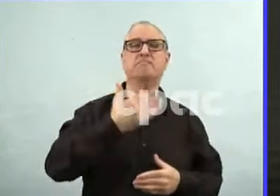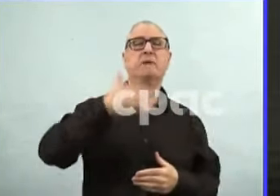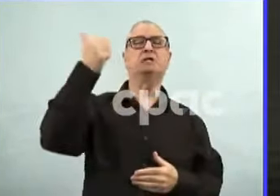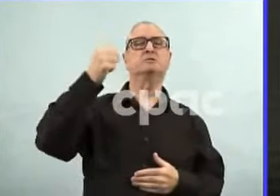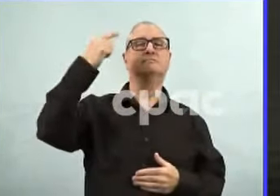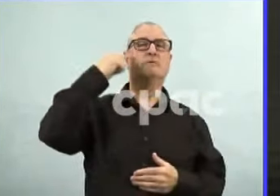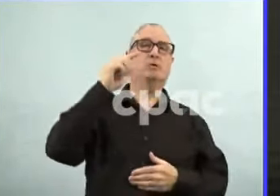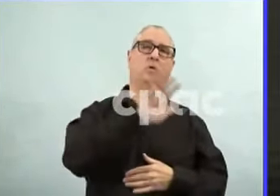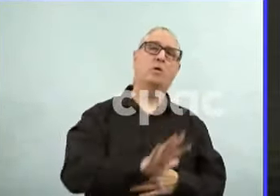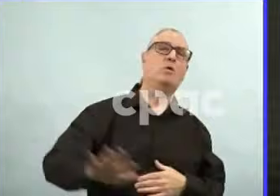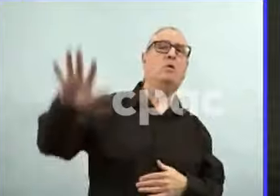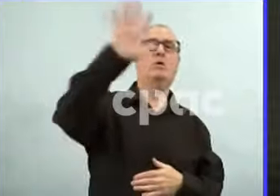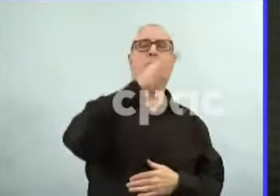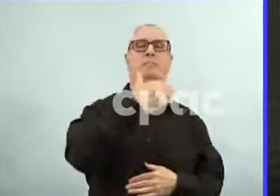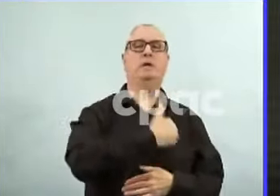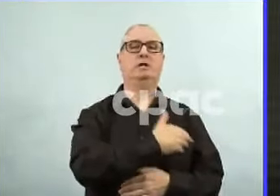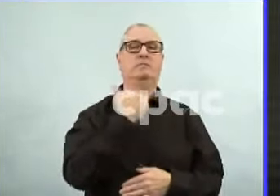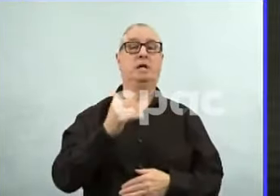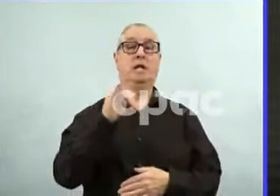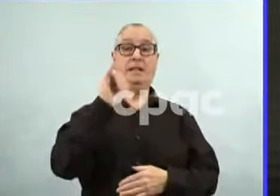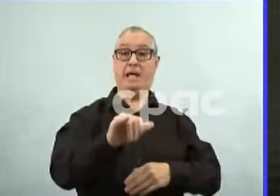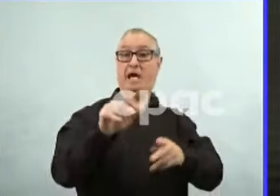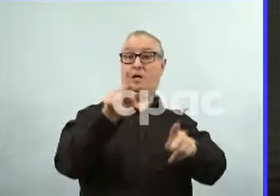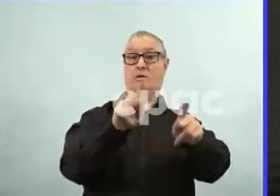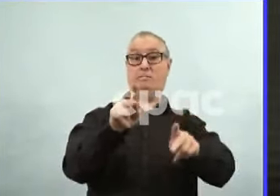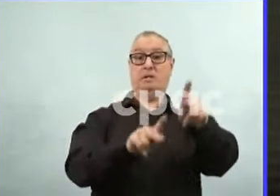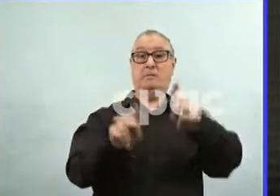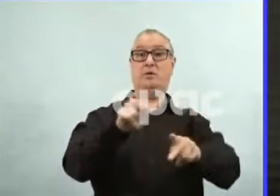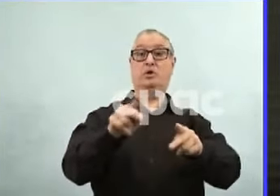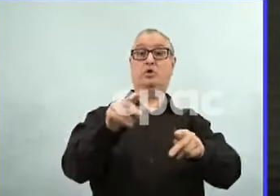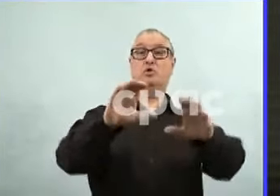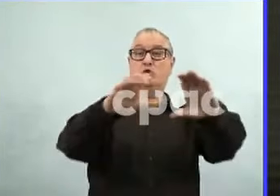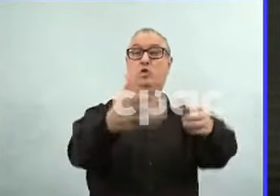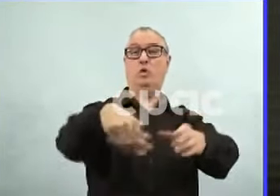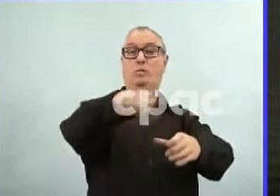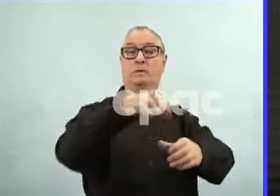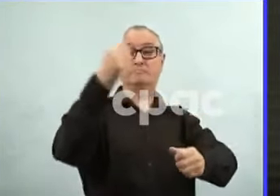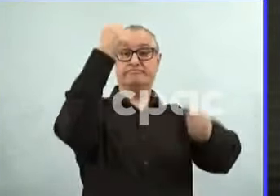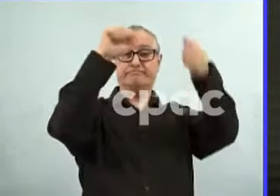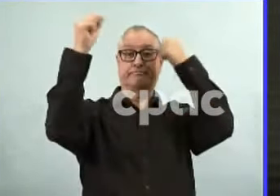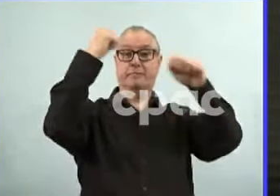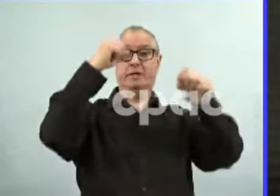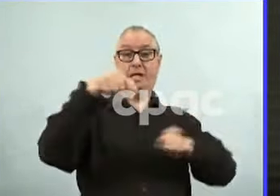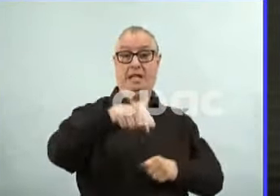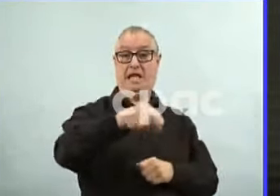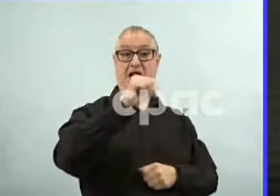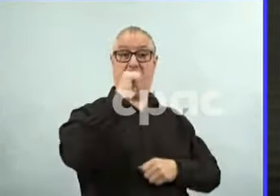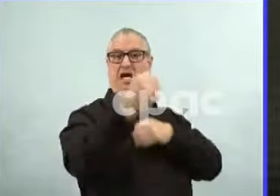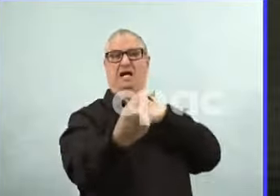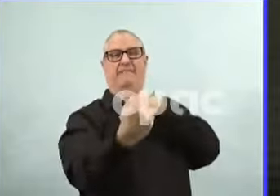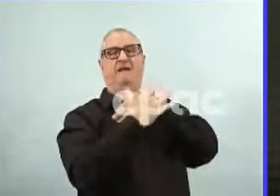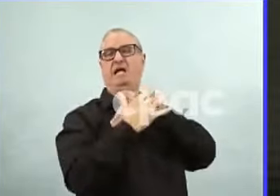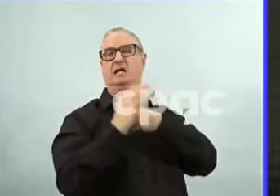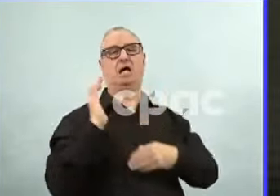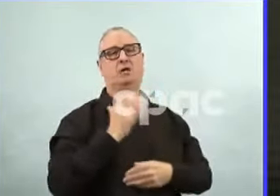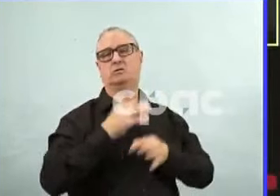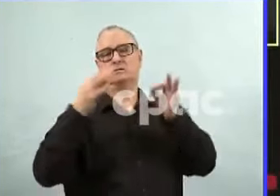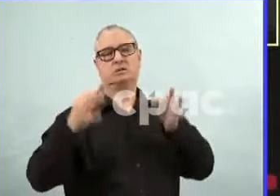Individuals who protest or a handful of individuals who protest have no bearing on what public health recommends. And that's as simple as that.